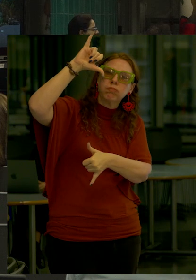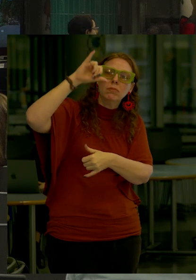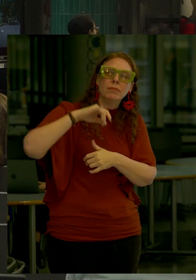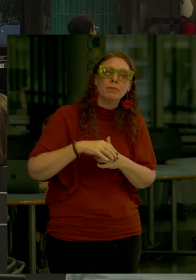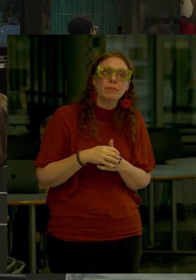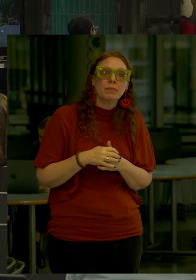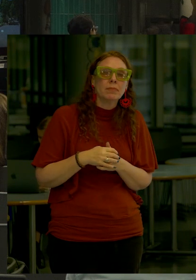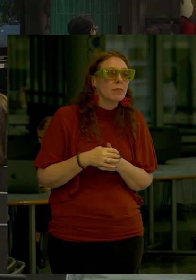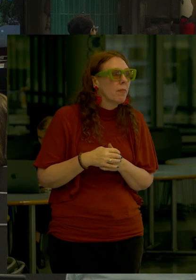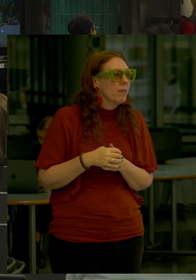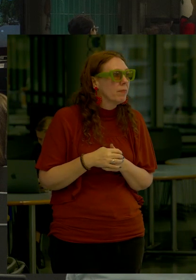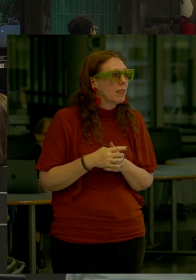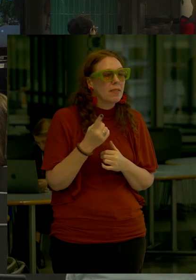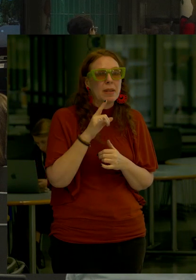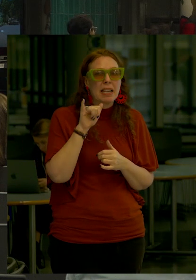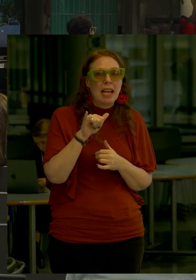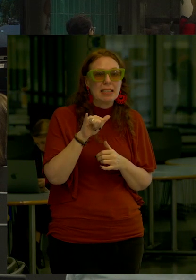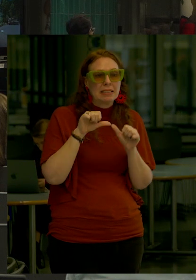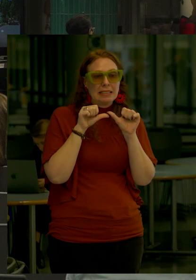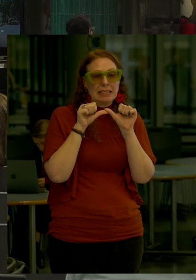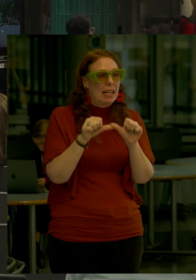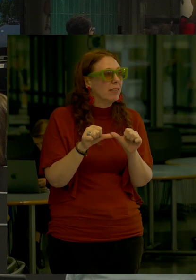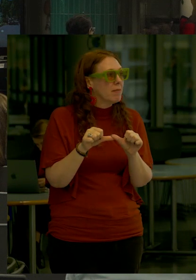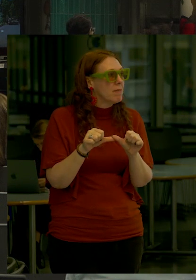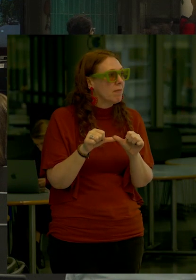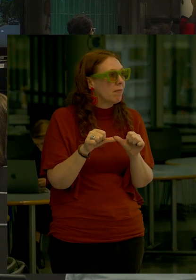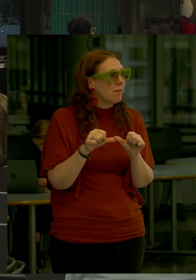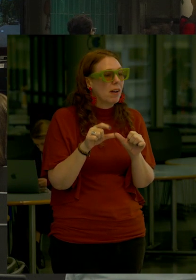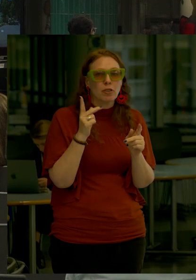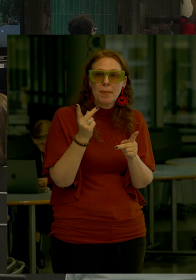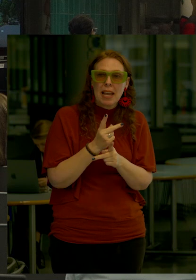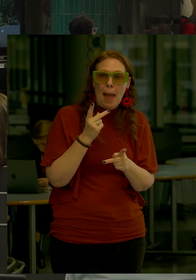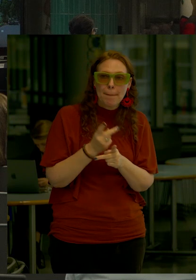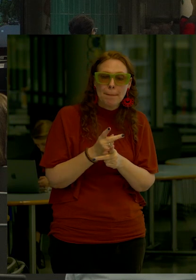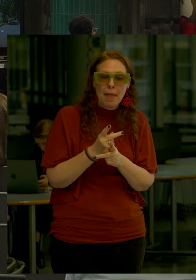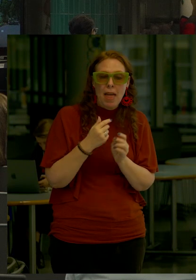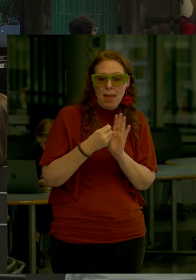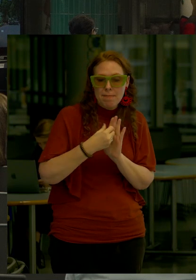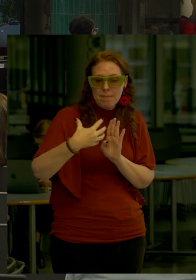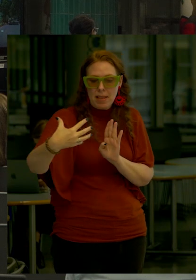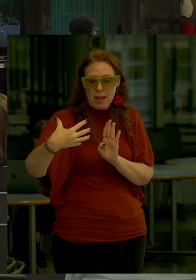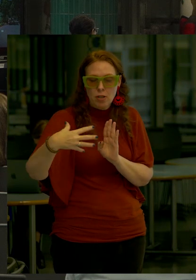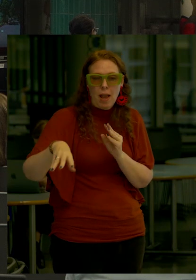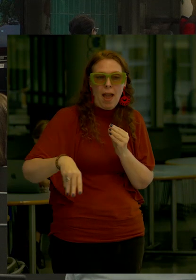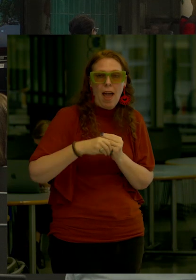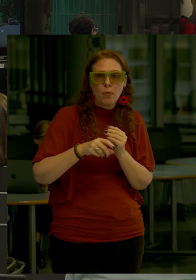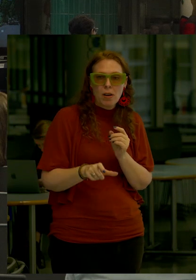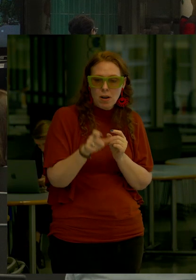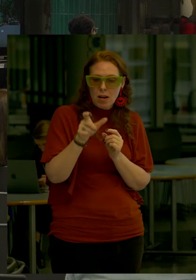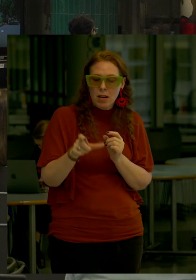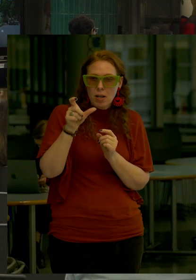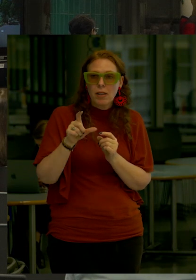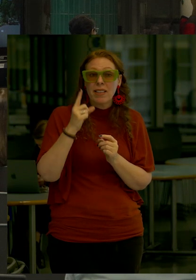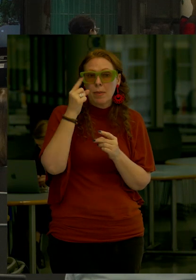Assuming that those are something that could stand and withstand That should be kept And then you can build out the greenery where the cobblestones are So that's